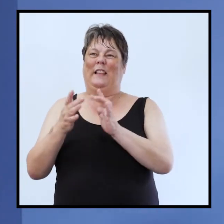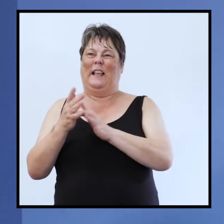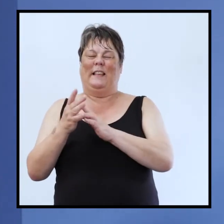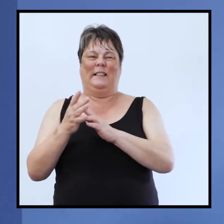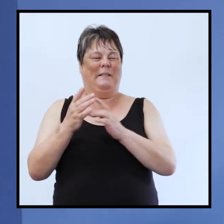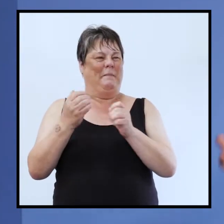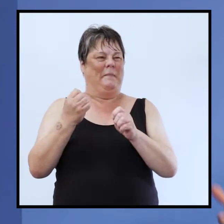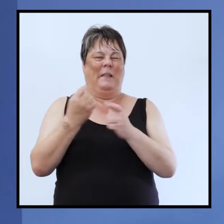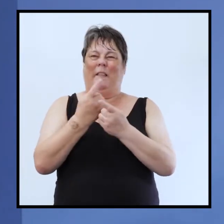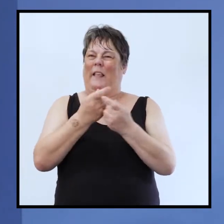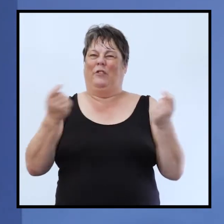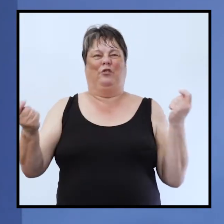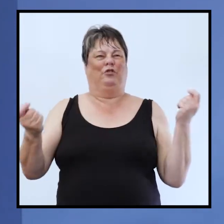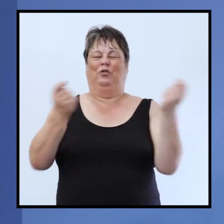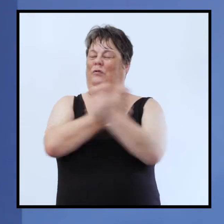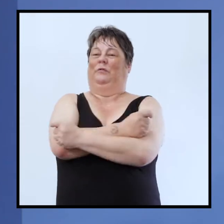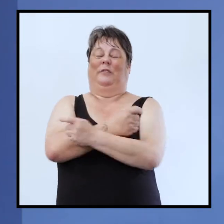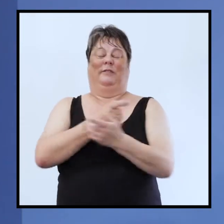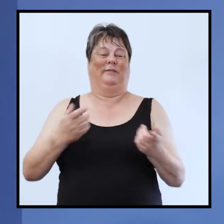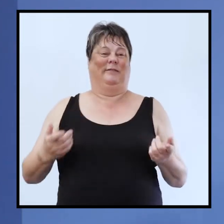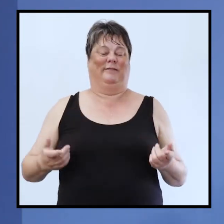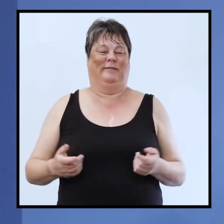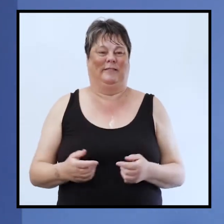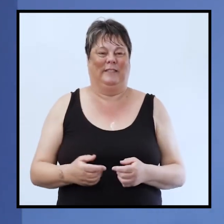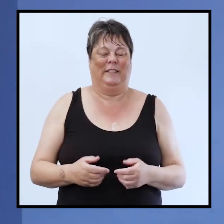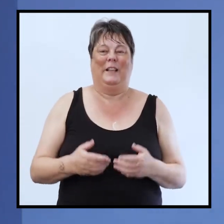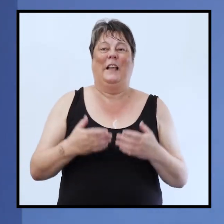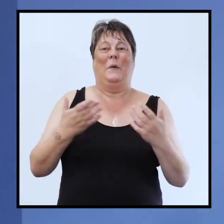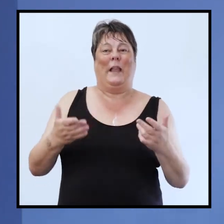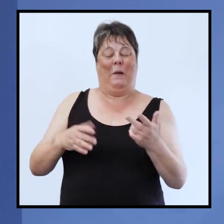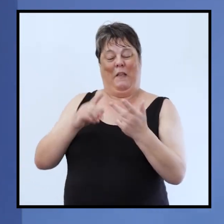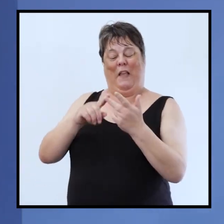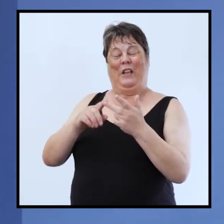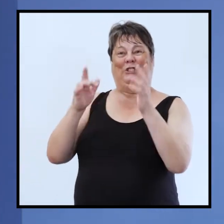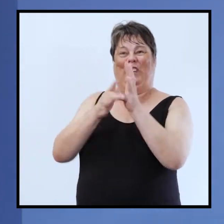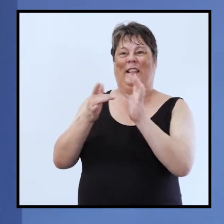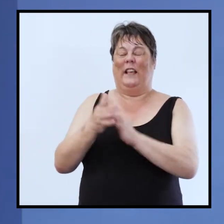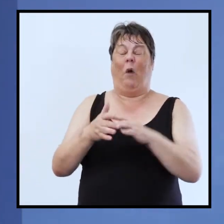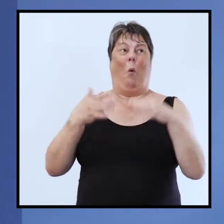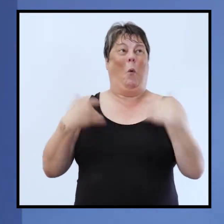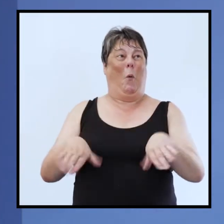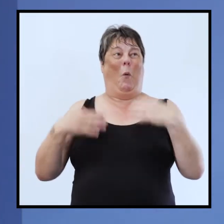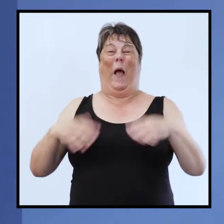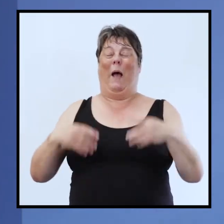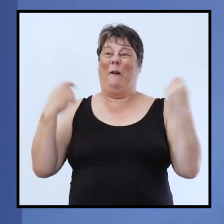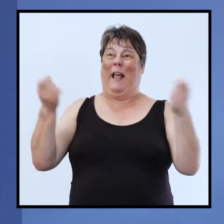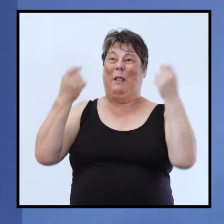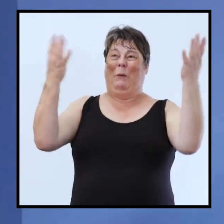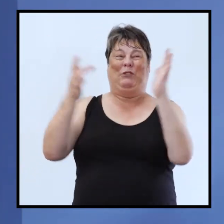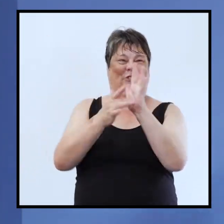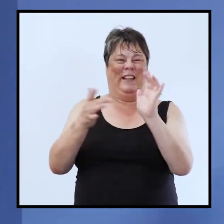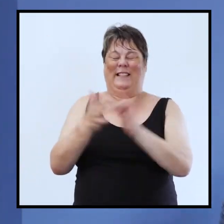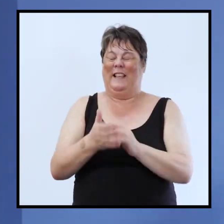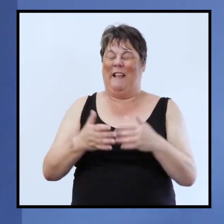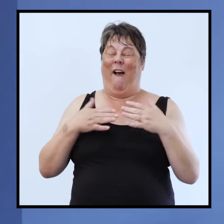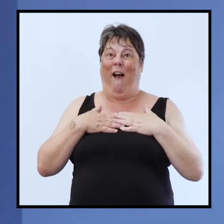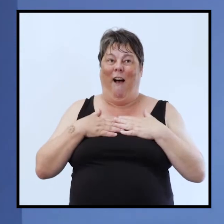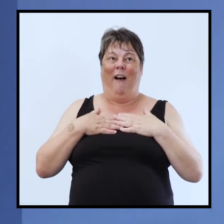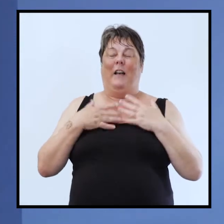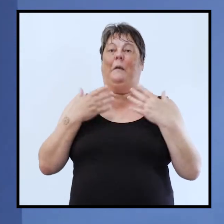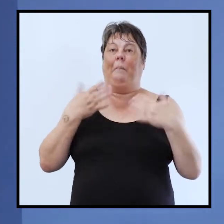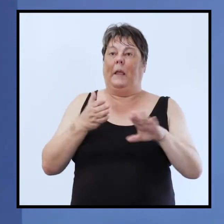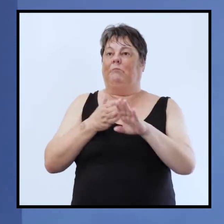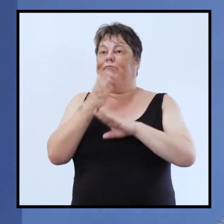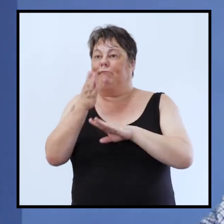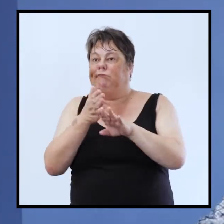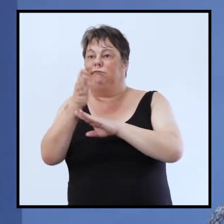things upside down right way up that's what he does let's talk about jesus let's talk about jesus hallelujah he's been to synagogues